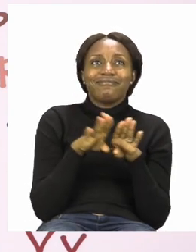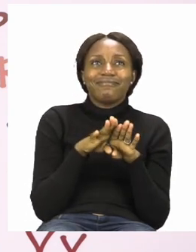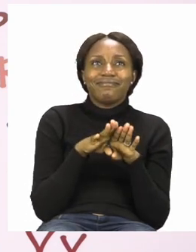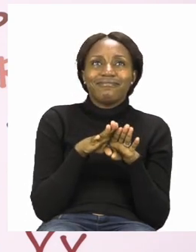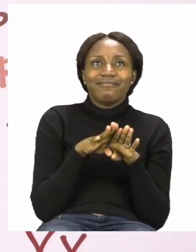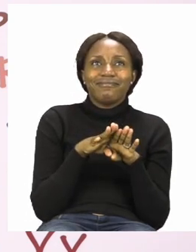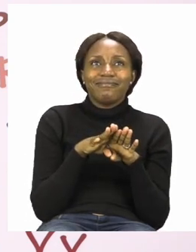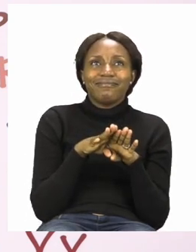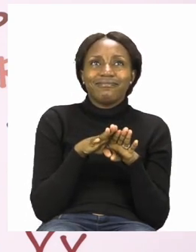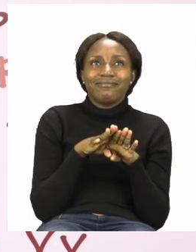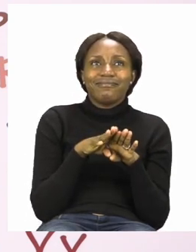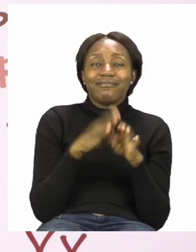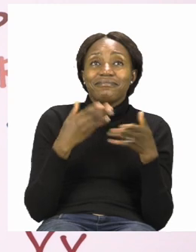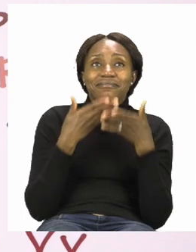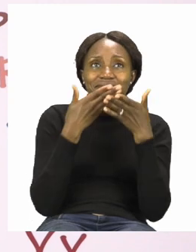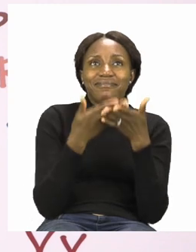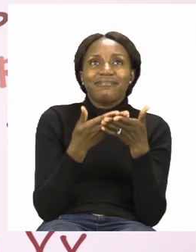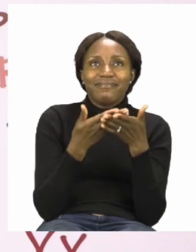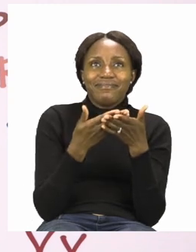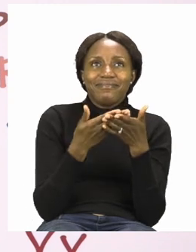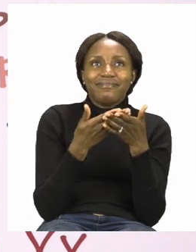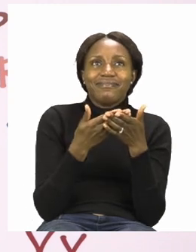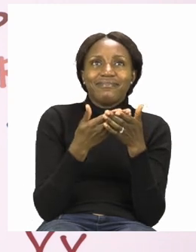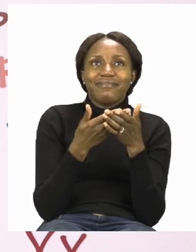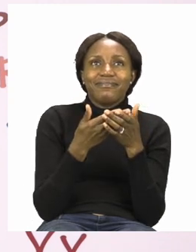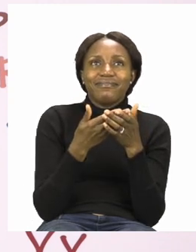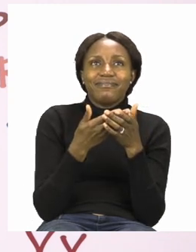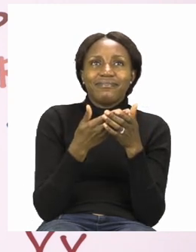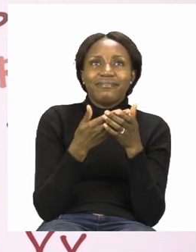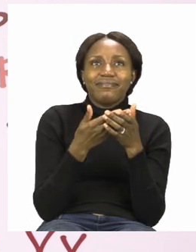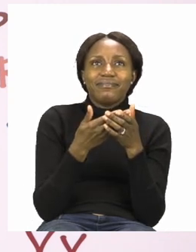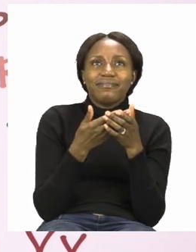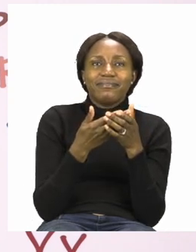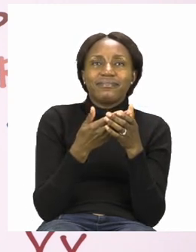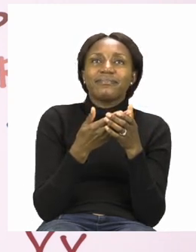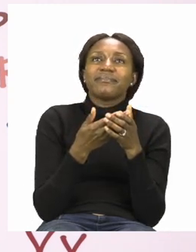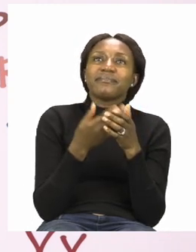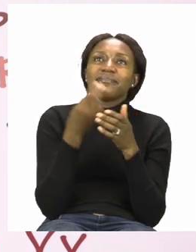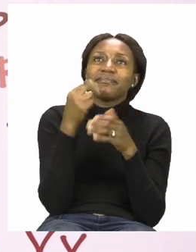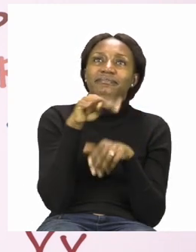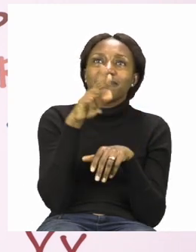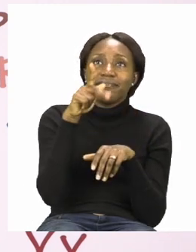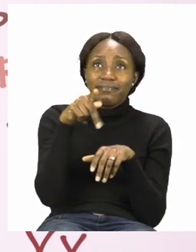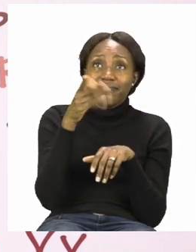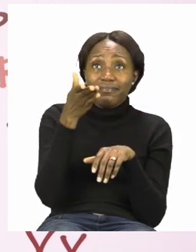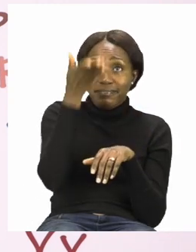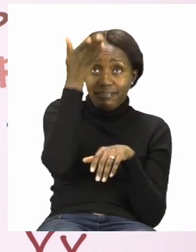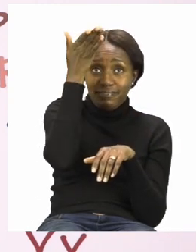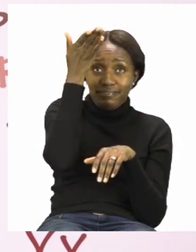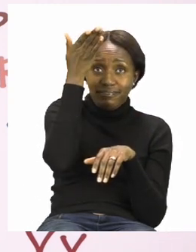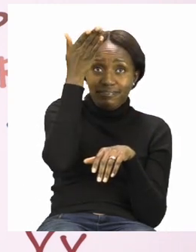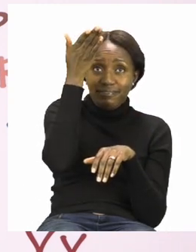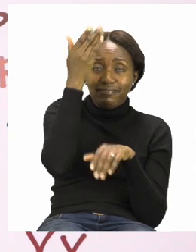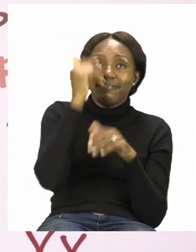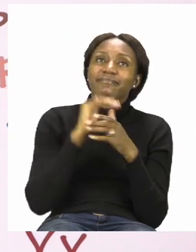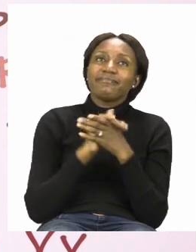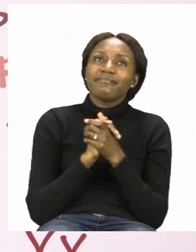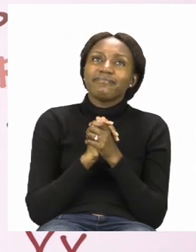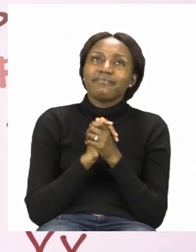just for fun let me help you with this one so we have and we're going to look at our